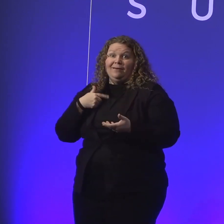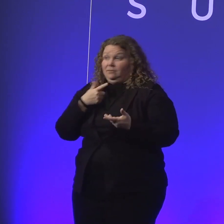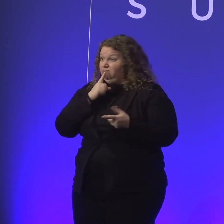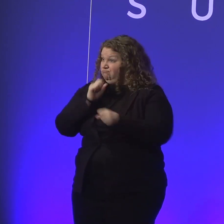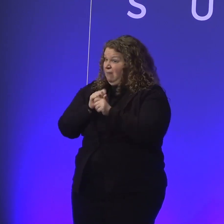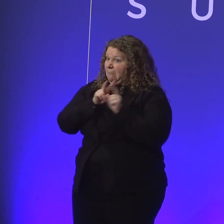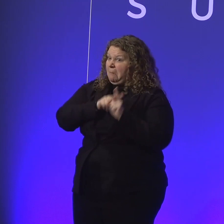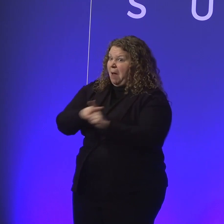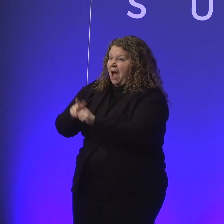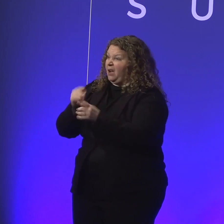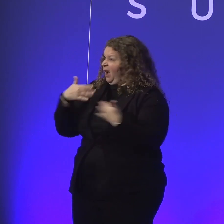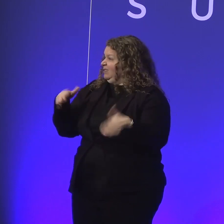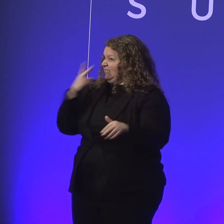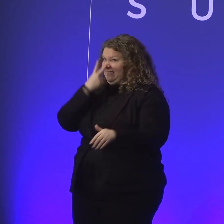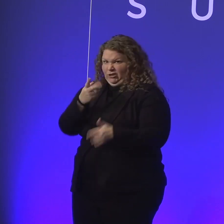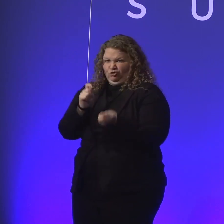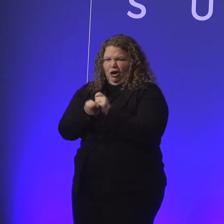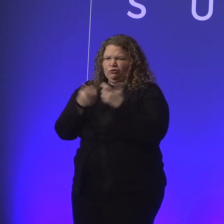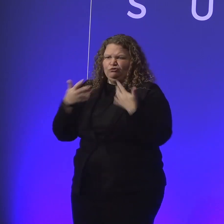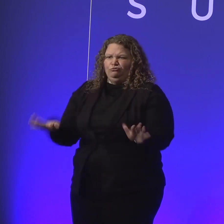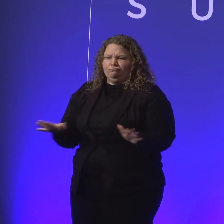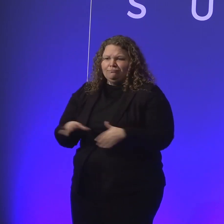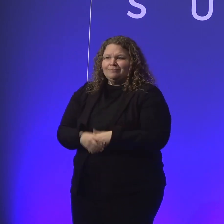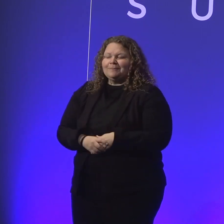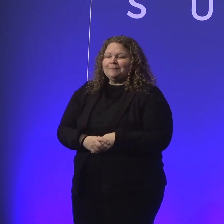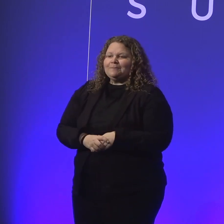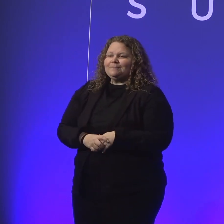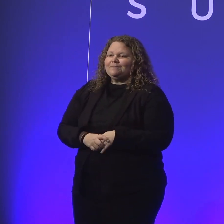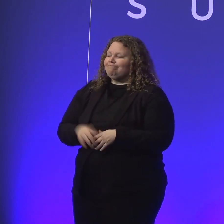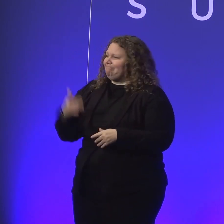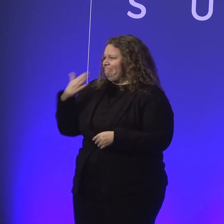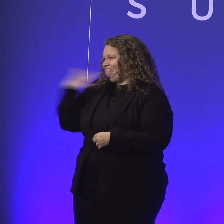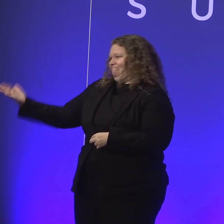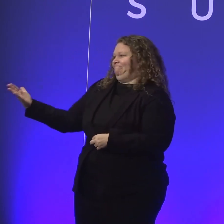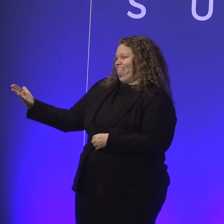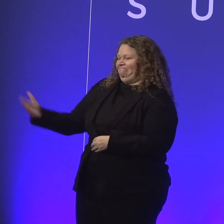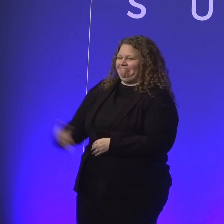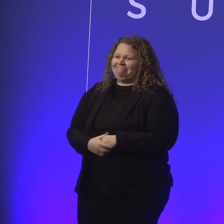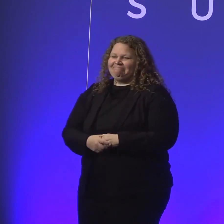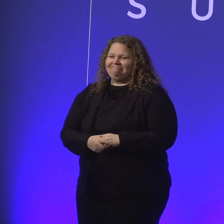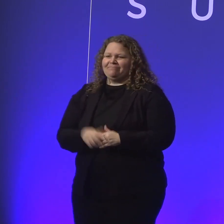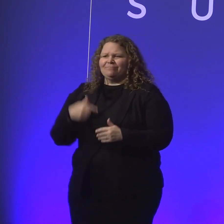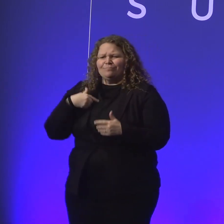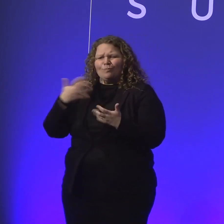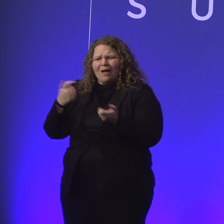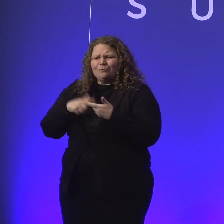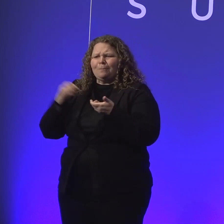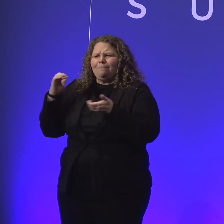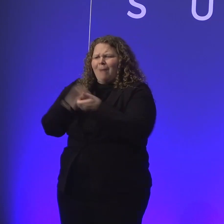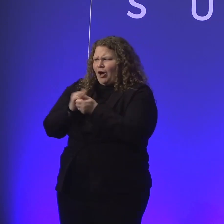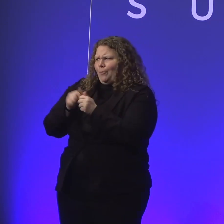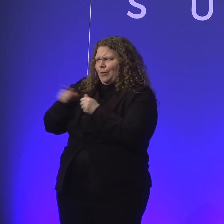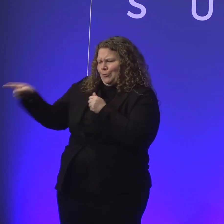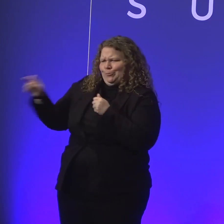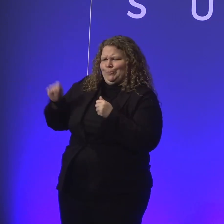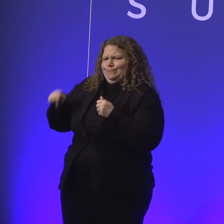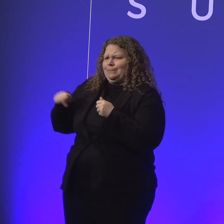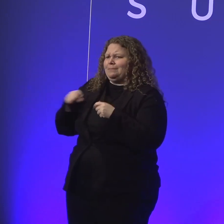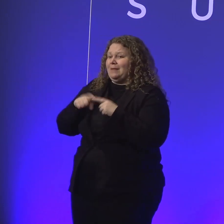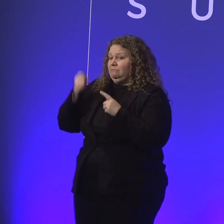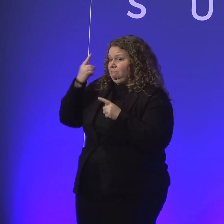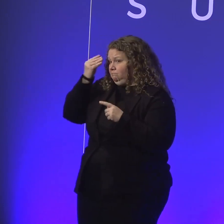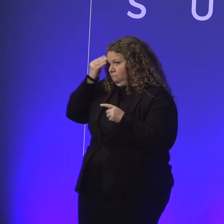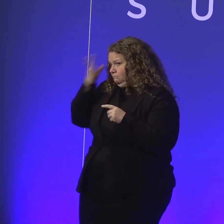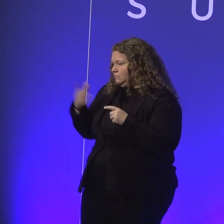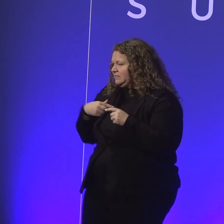Thank you so much. We want to do this with you. I mean, that's 100% what we want to do. But let me just let you into kind of a secret. The